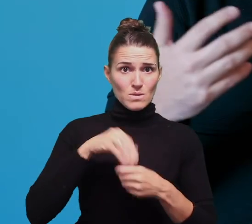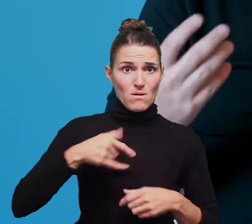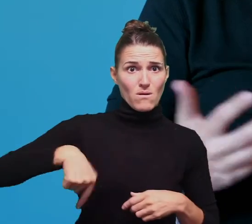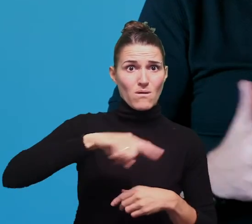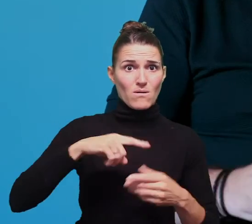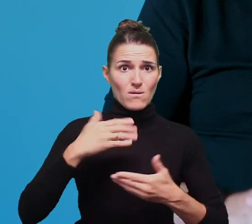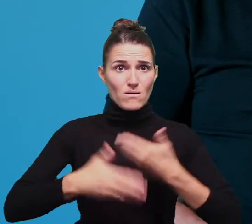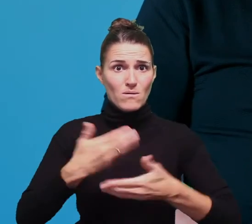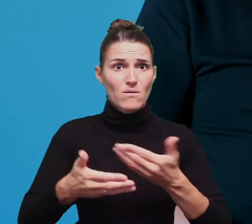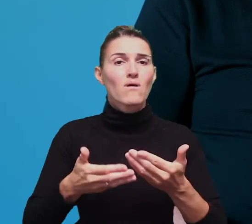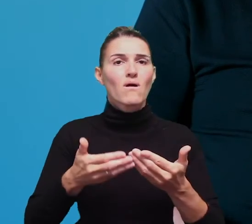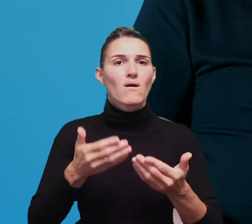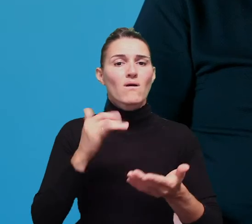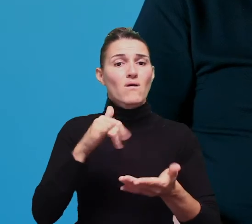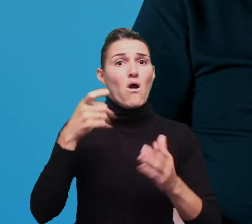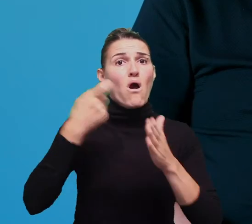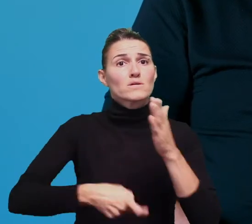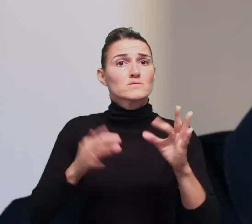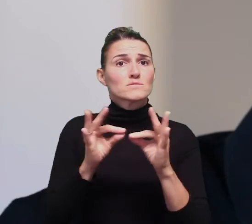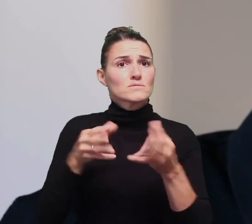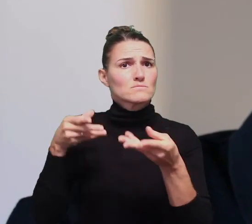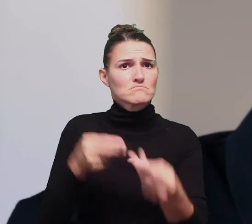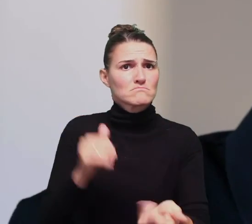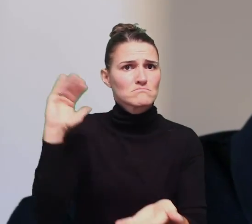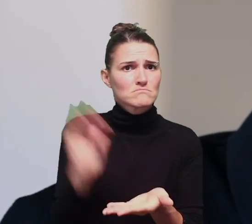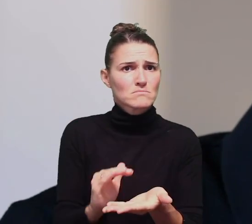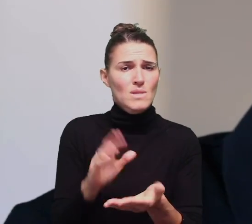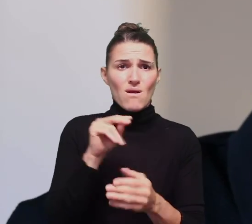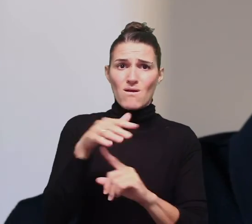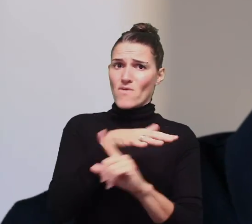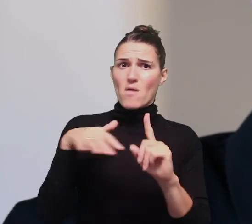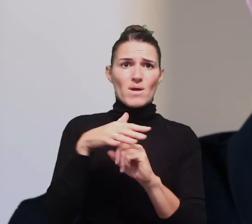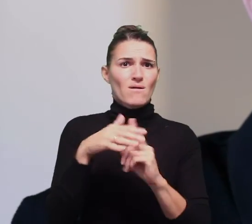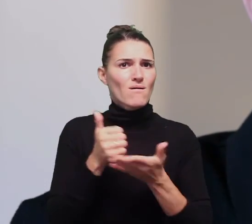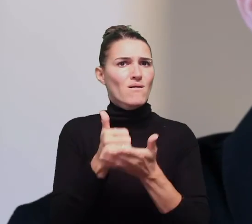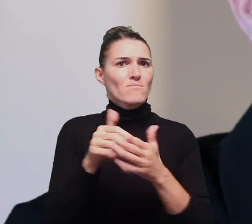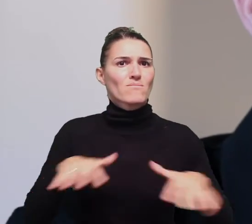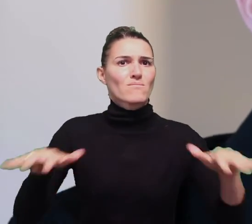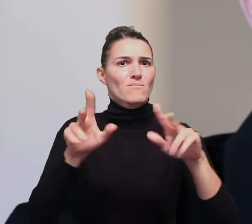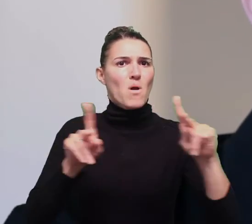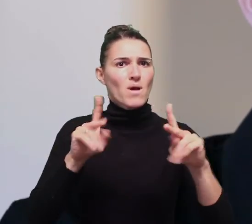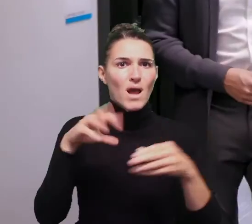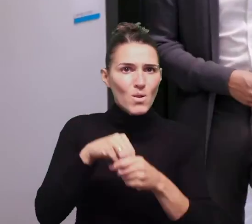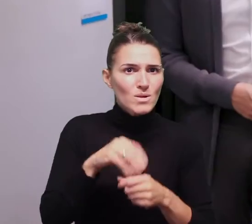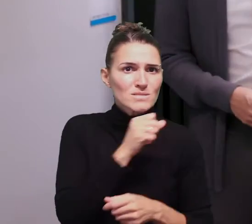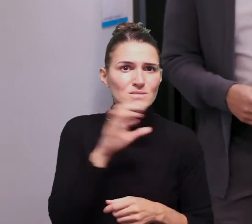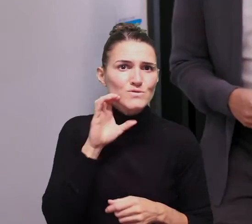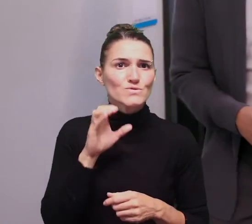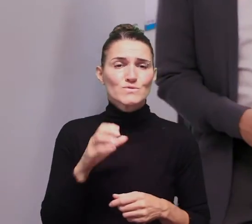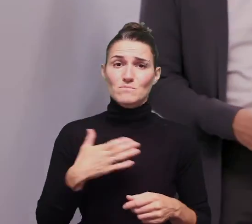actually something that's very easy to incorporate and it's not that expensive. And that actually makes environments better for everyone including senior citizens and so forth.